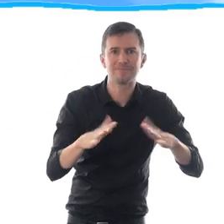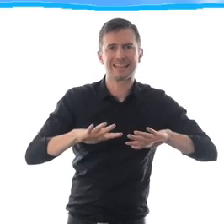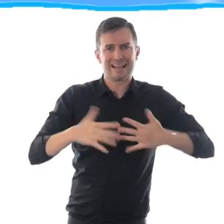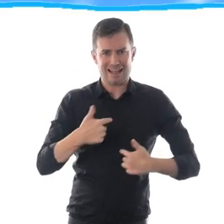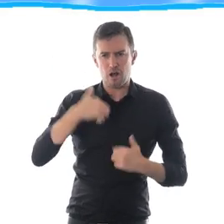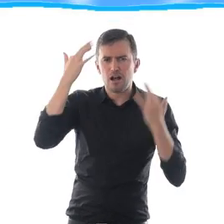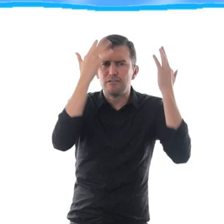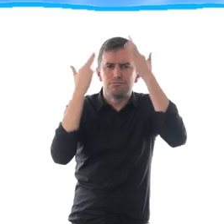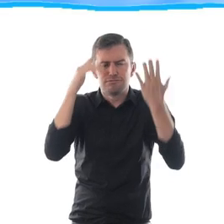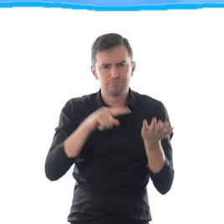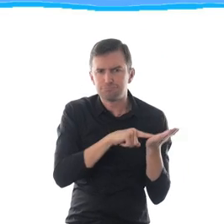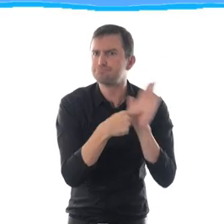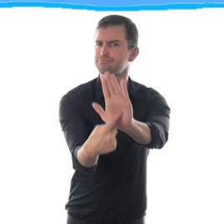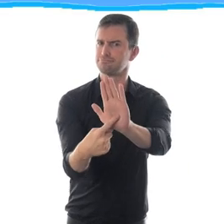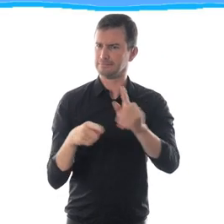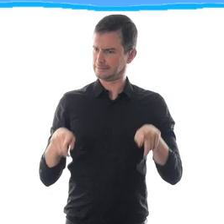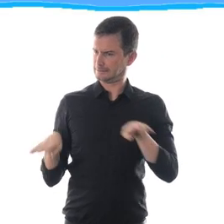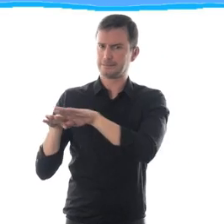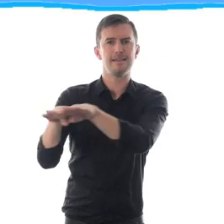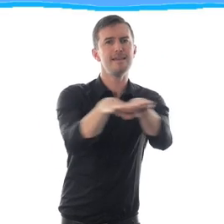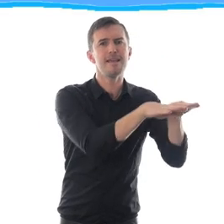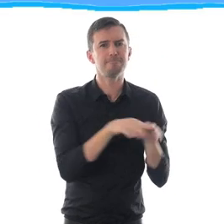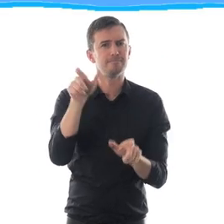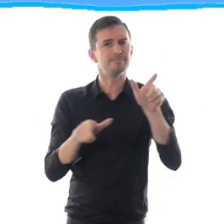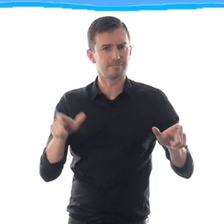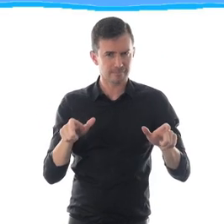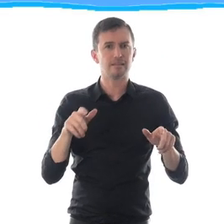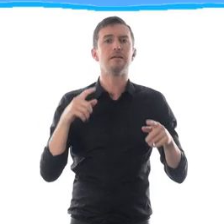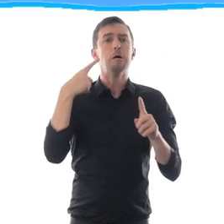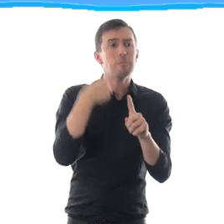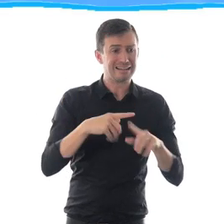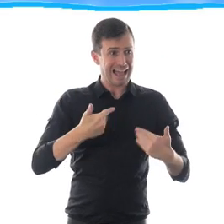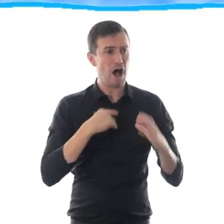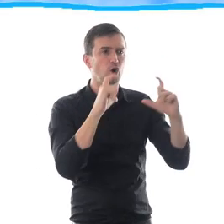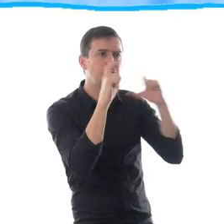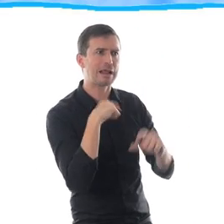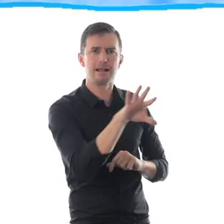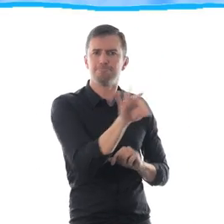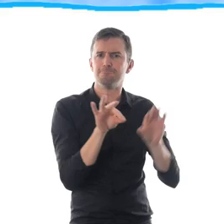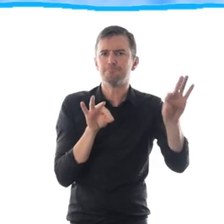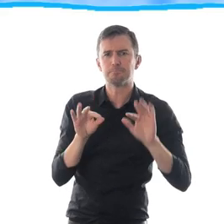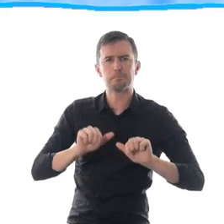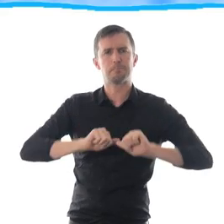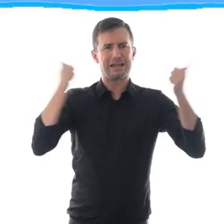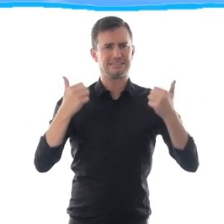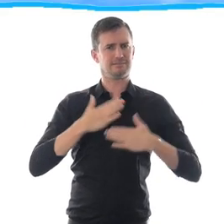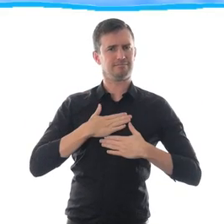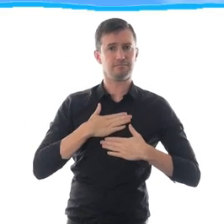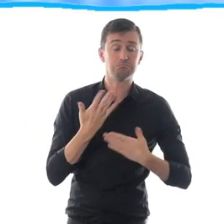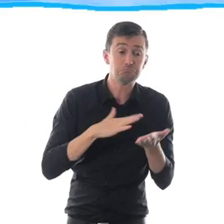and access to information. It explains the right to access and share different forms of communication. For example,